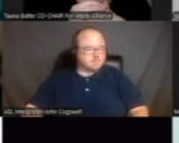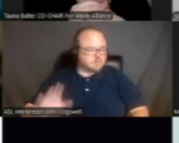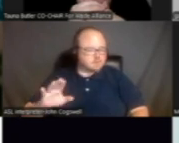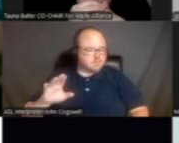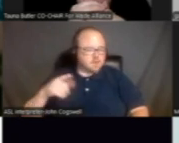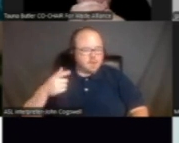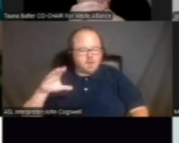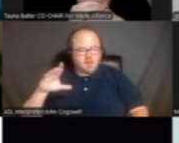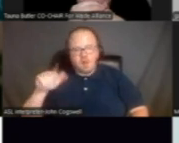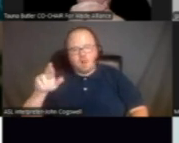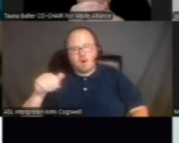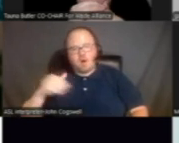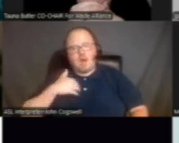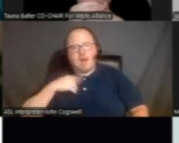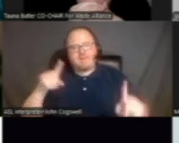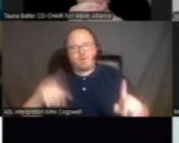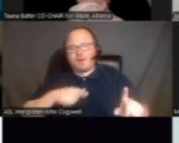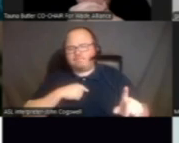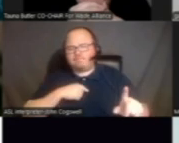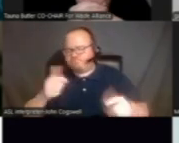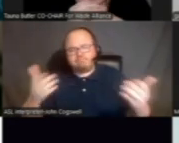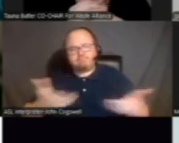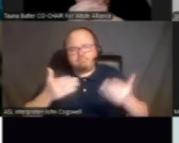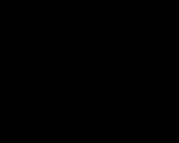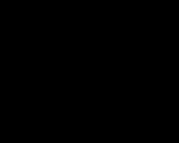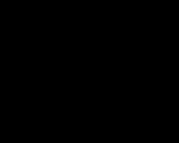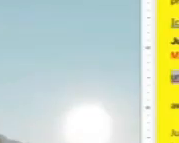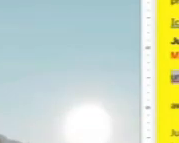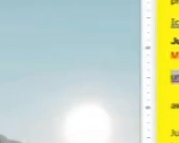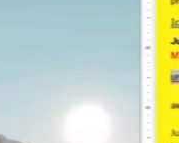them. I wasn't here. I just have a question.